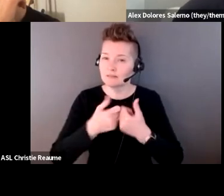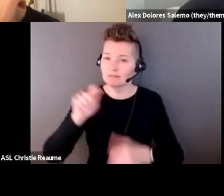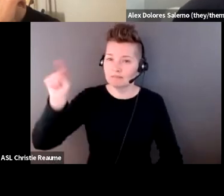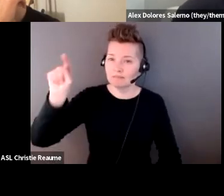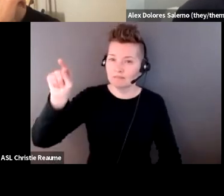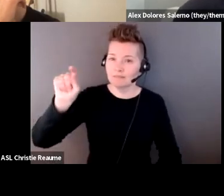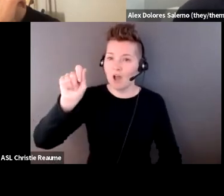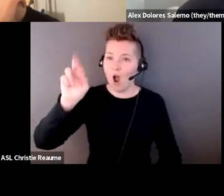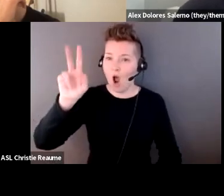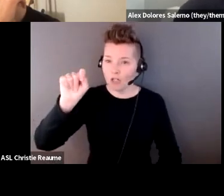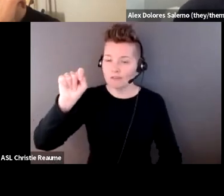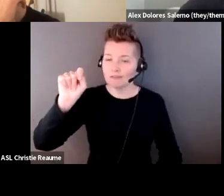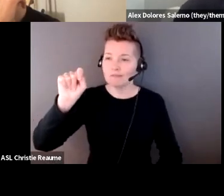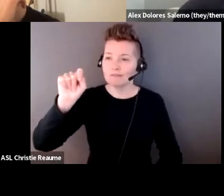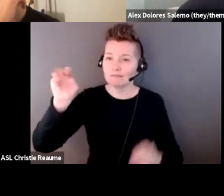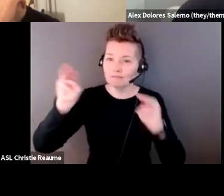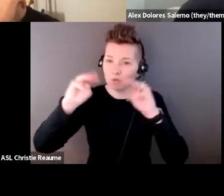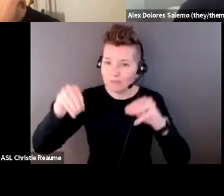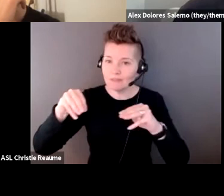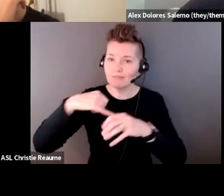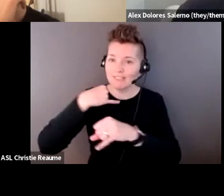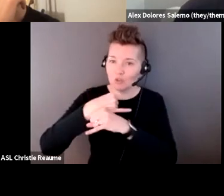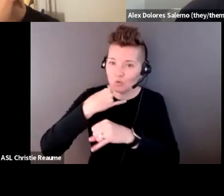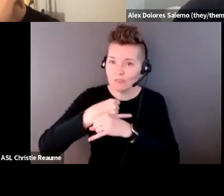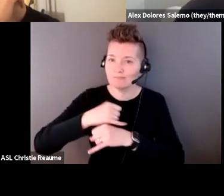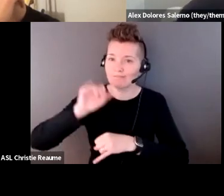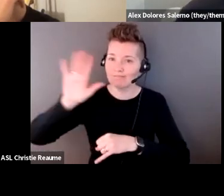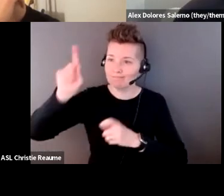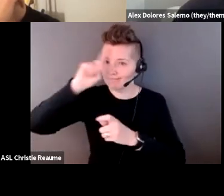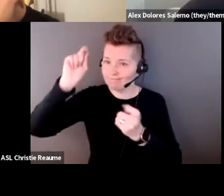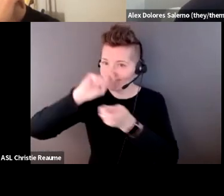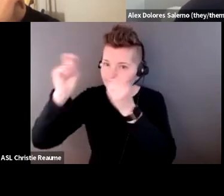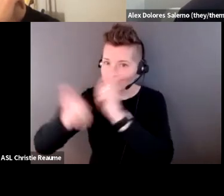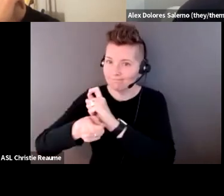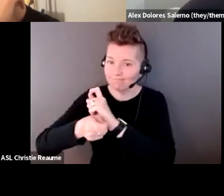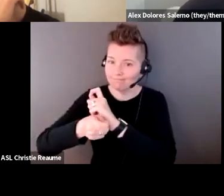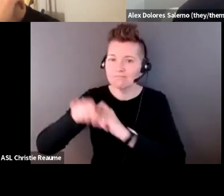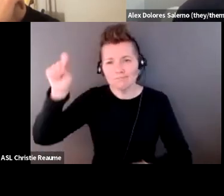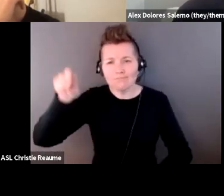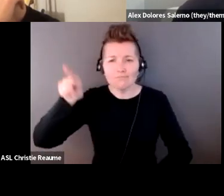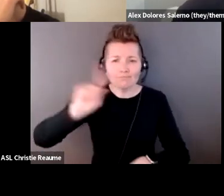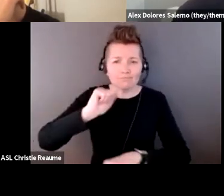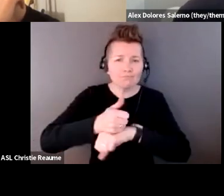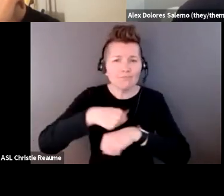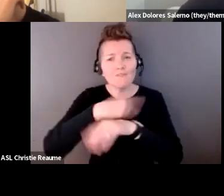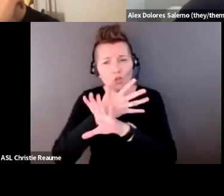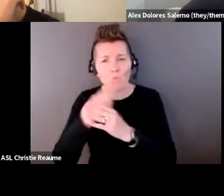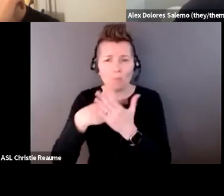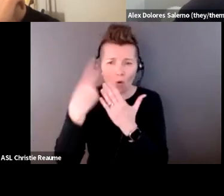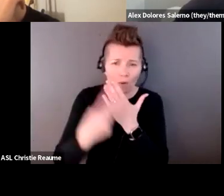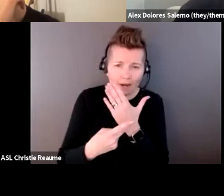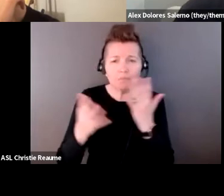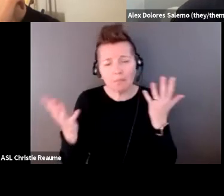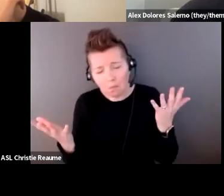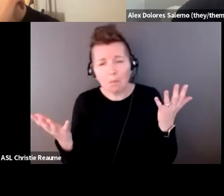institutions so we can implement like virtual programming and stuff but for me